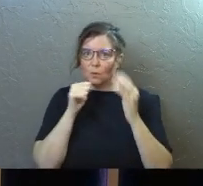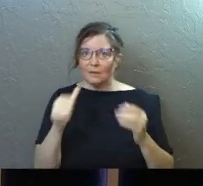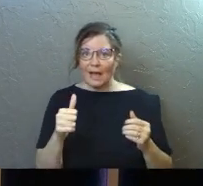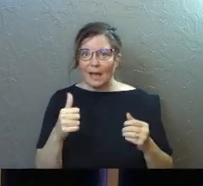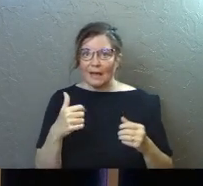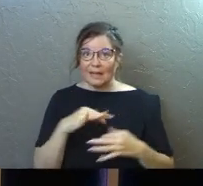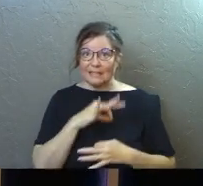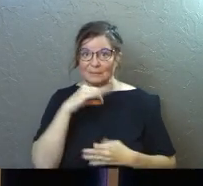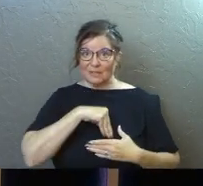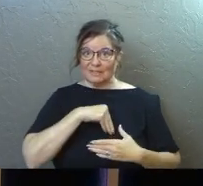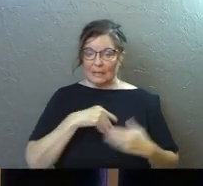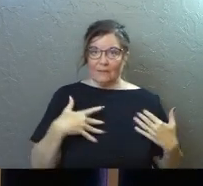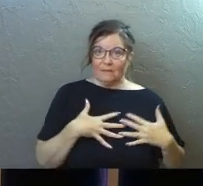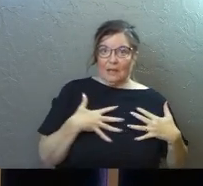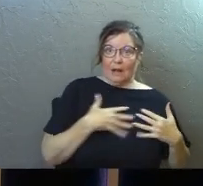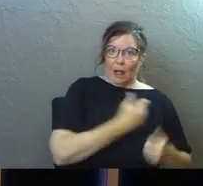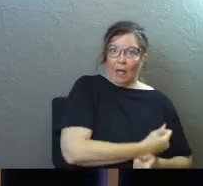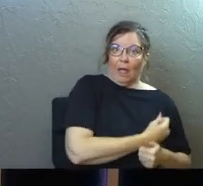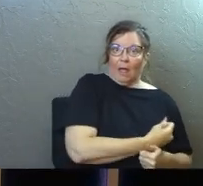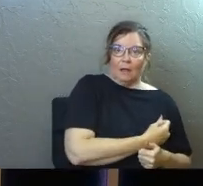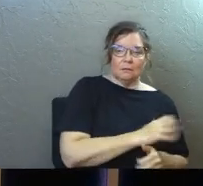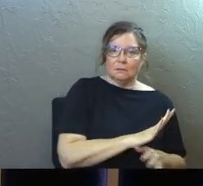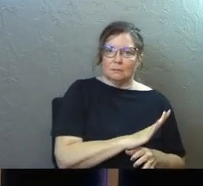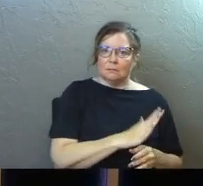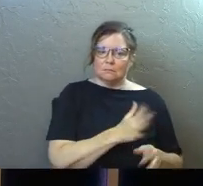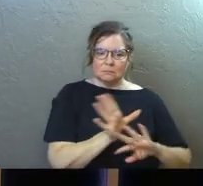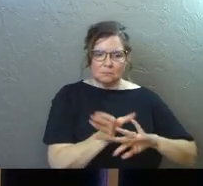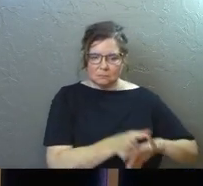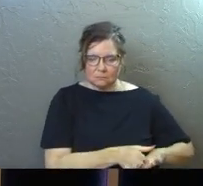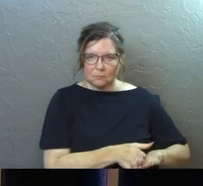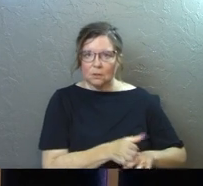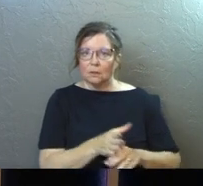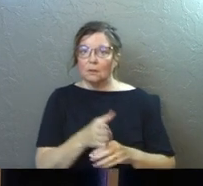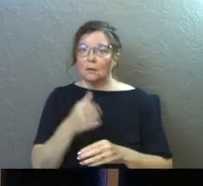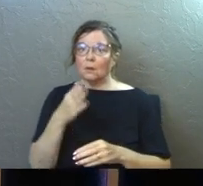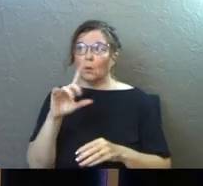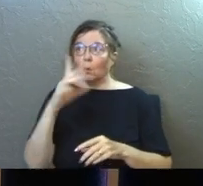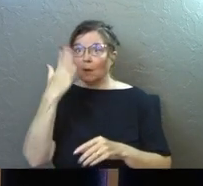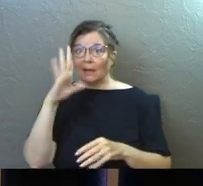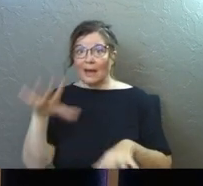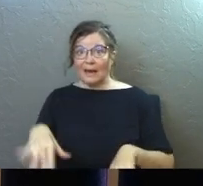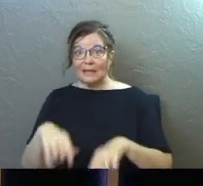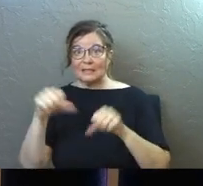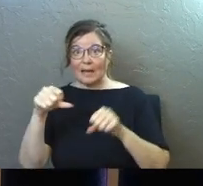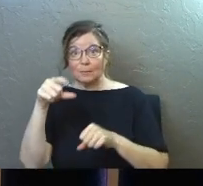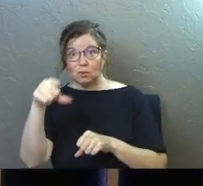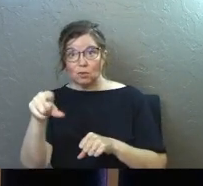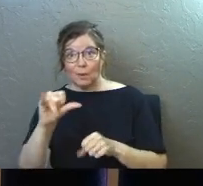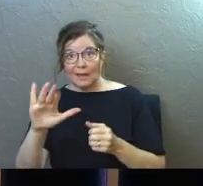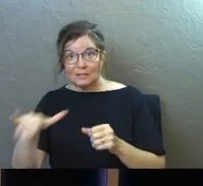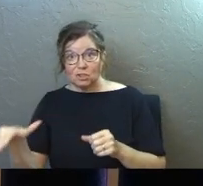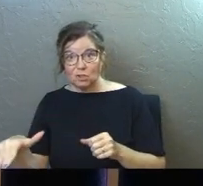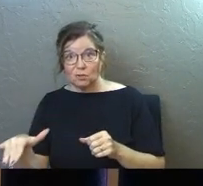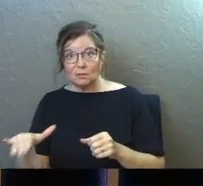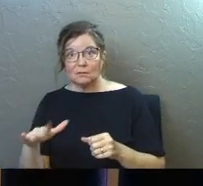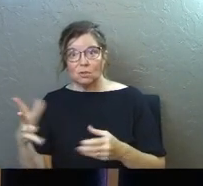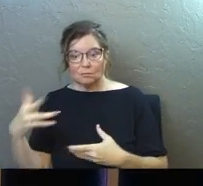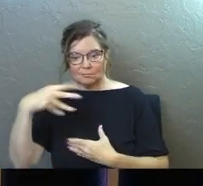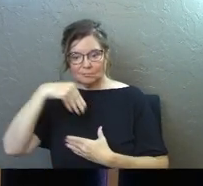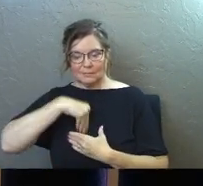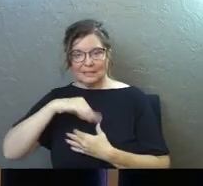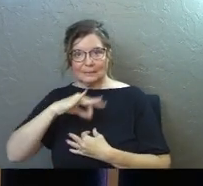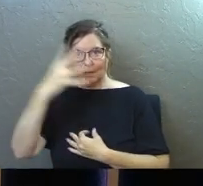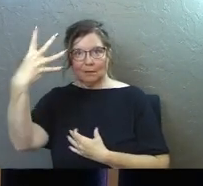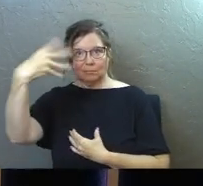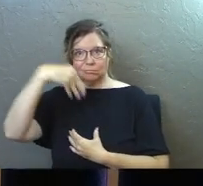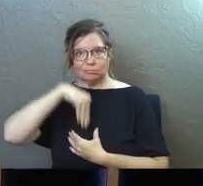makes you fearful slaves. Instead, you've received God's spirit when he adopted you as his children. Now we call him Abba father for his